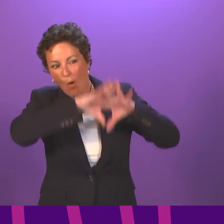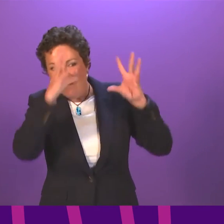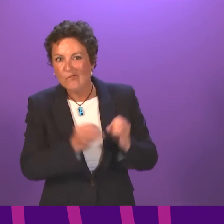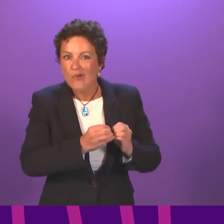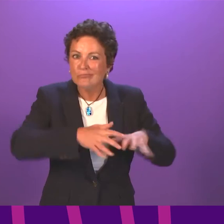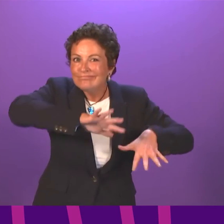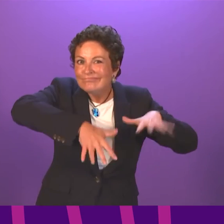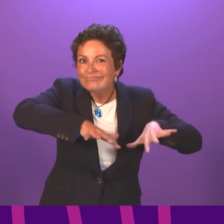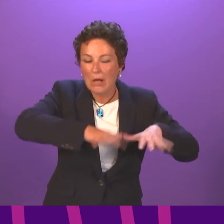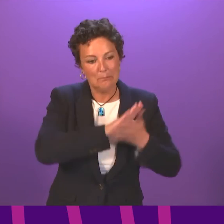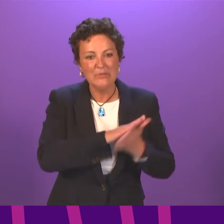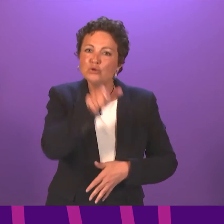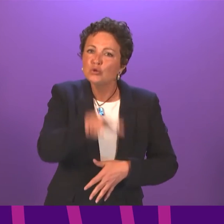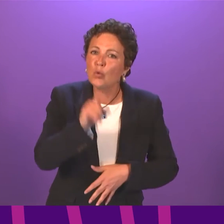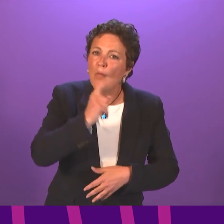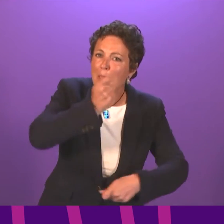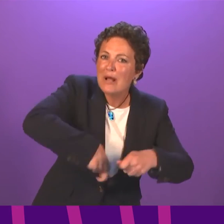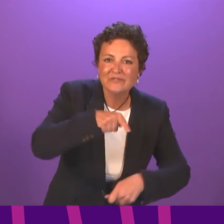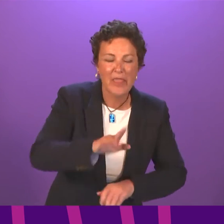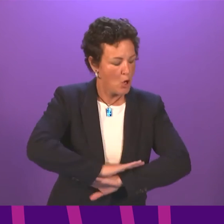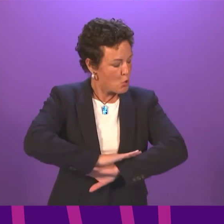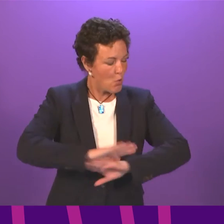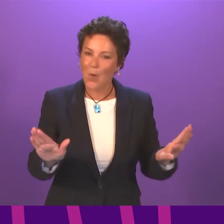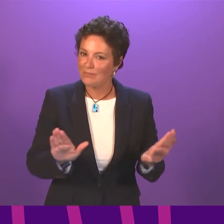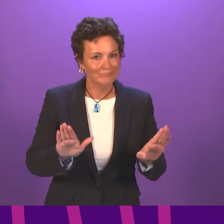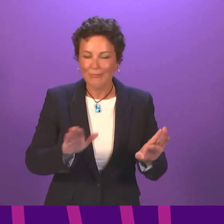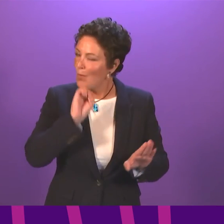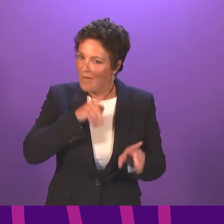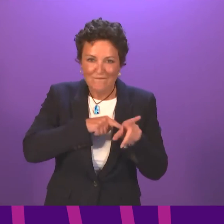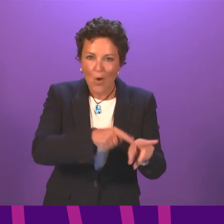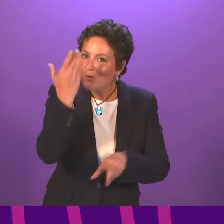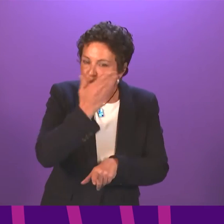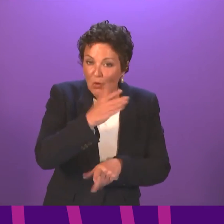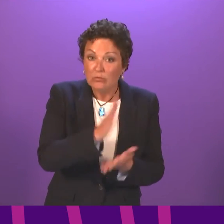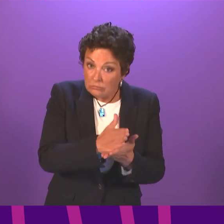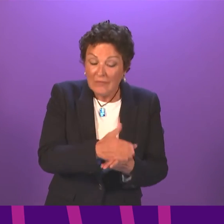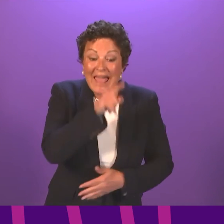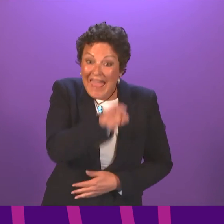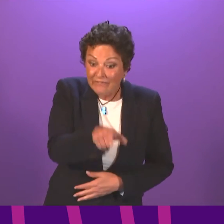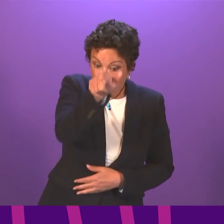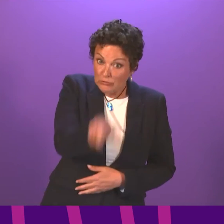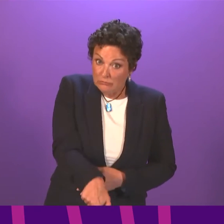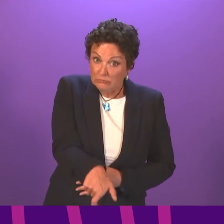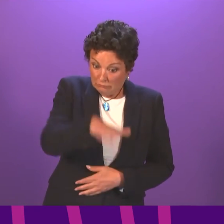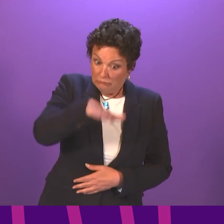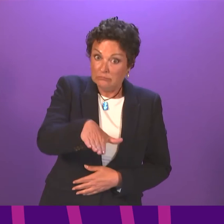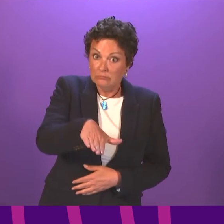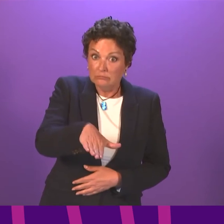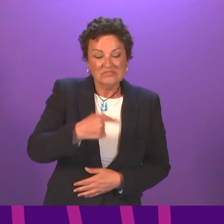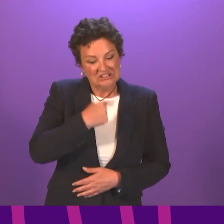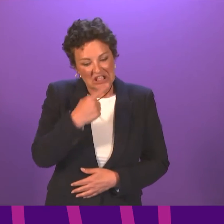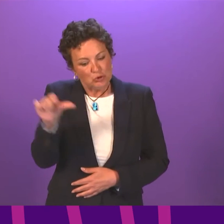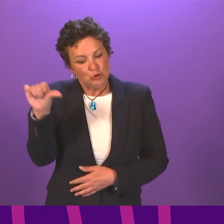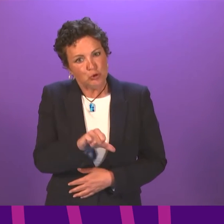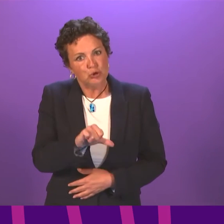learner has demonstrated that, for example, they deserve an A grade, then an A grade is what they will receive. There are quality